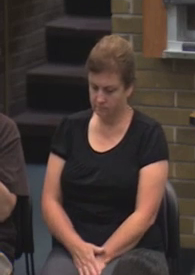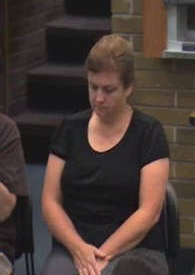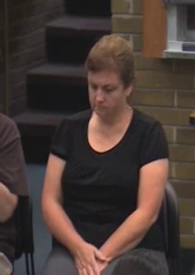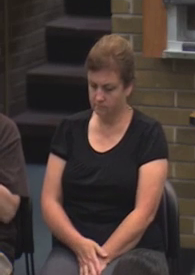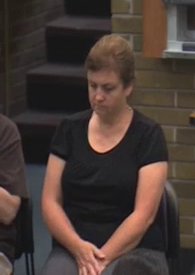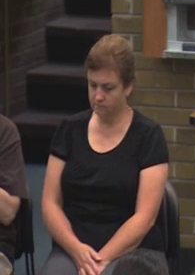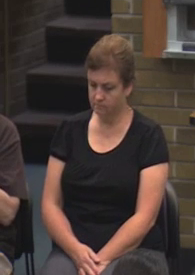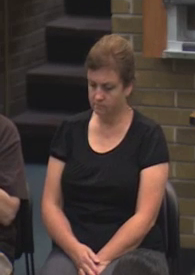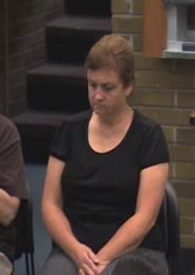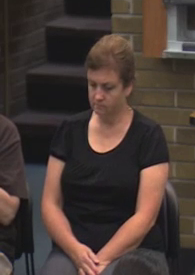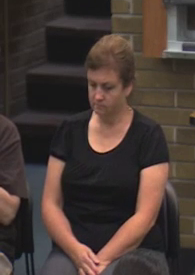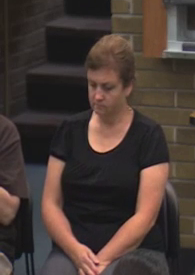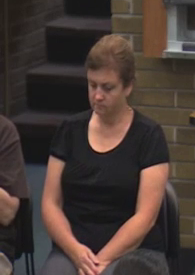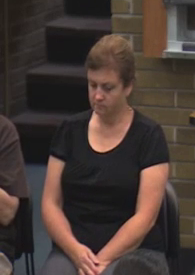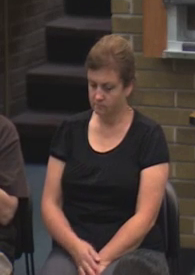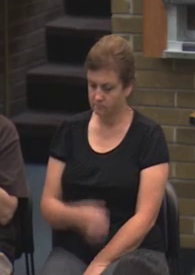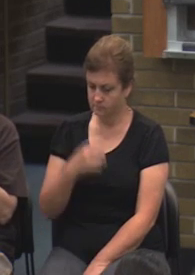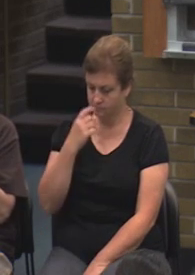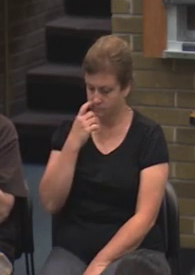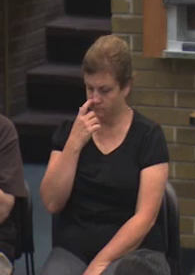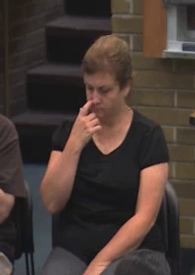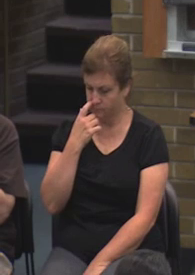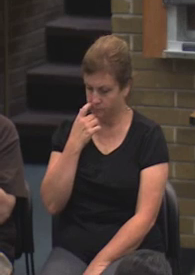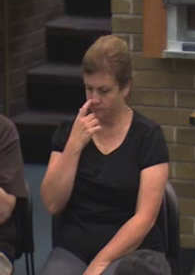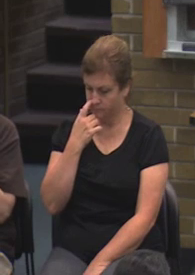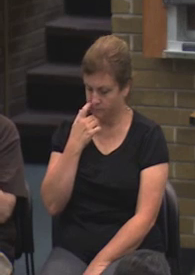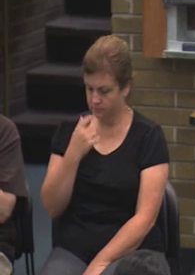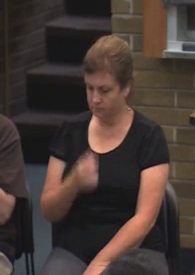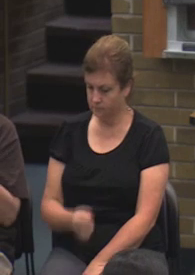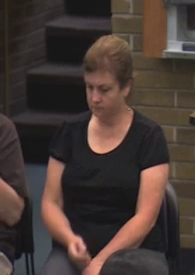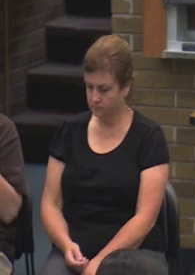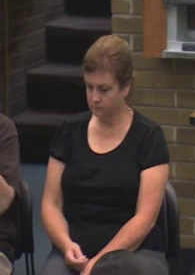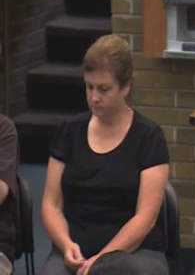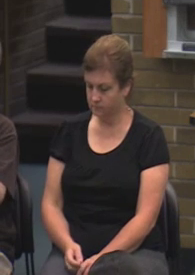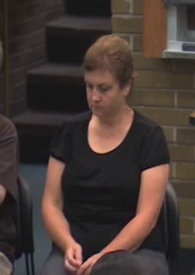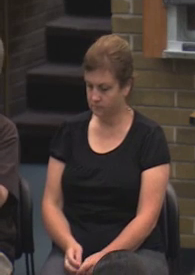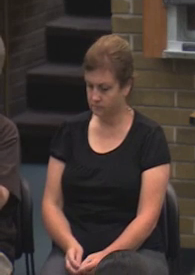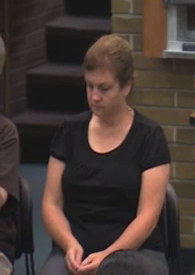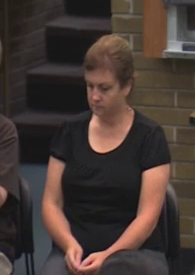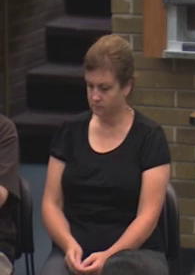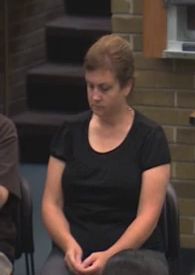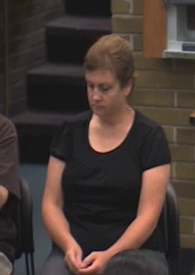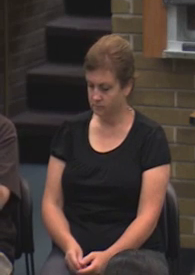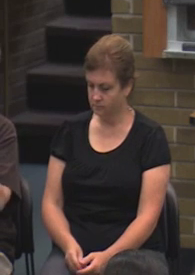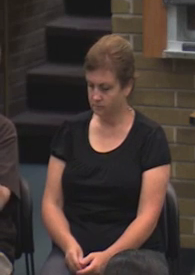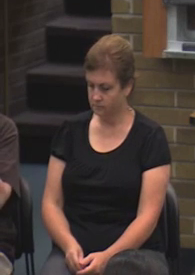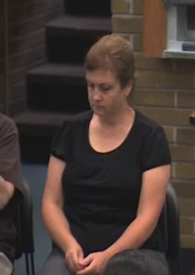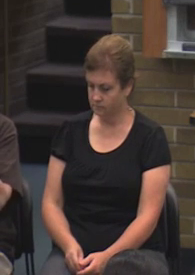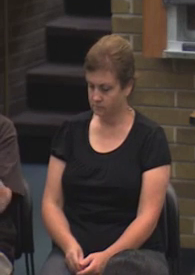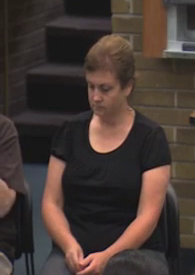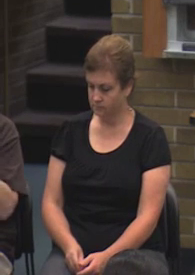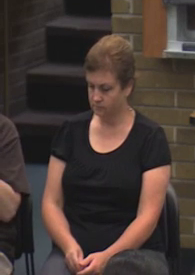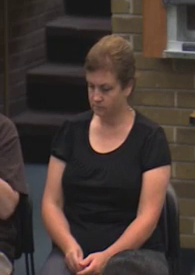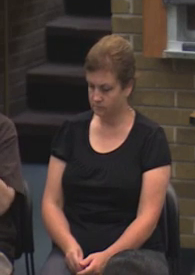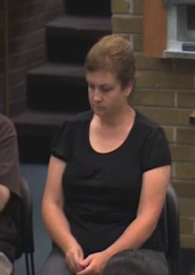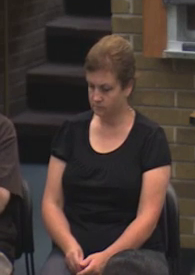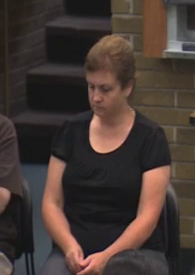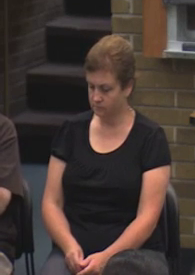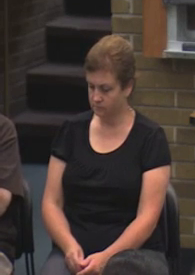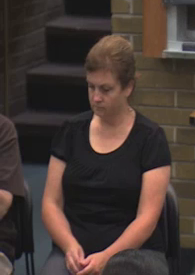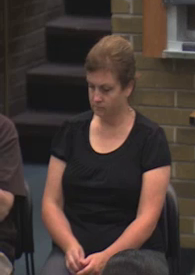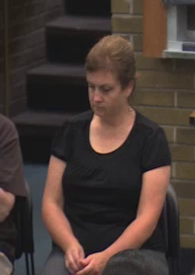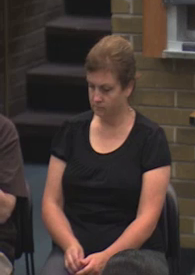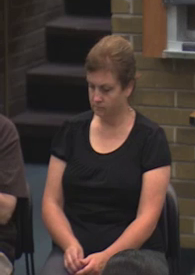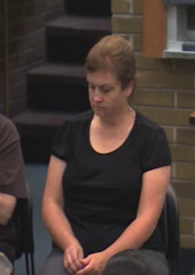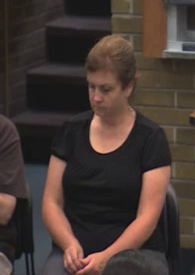or eligibility. In regards to student loans, have two things that we promote very quickly within our department and for good reason.